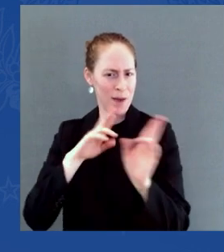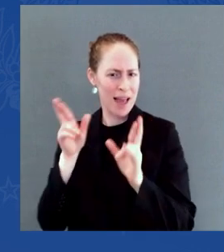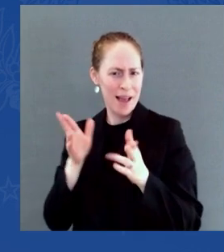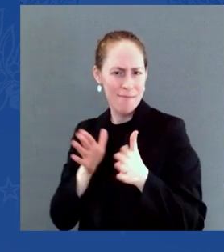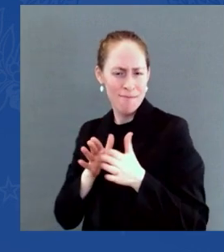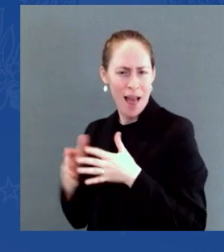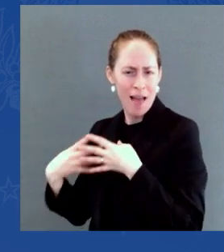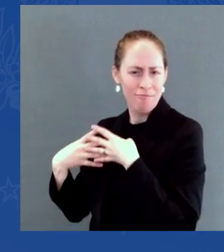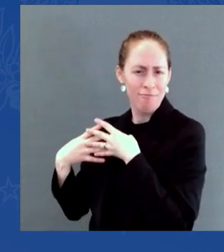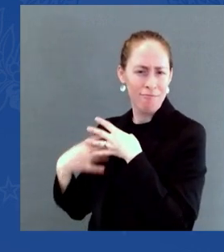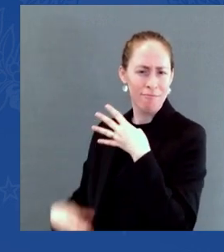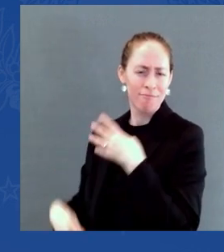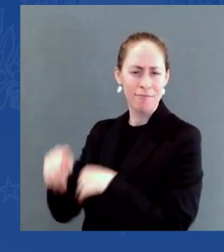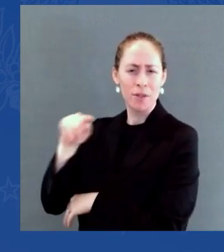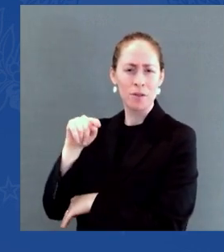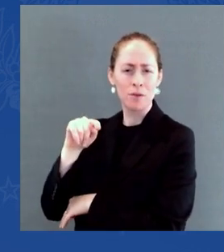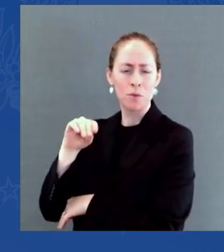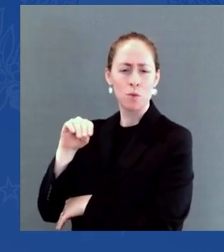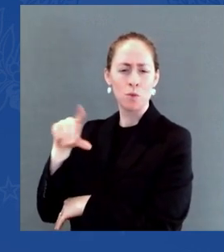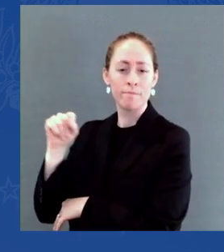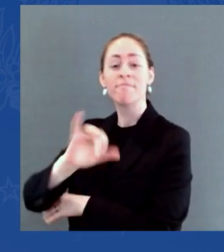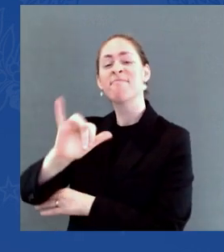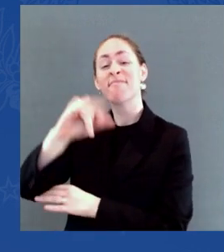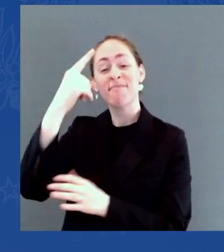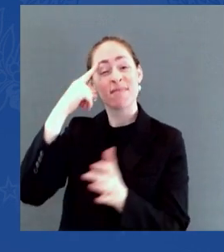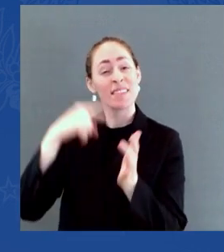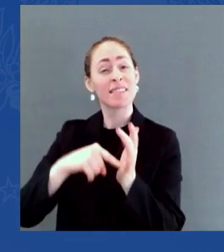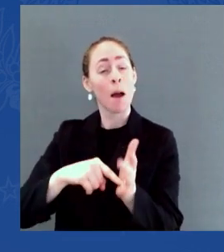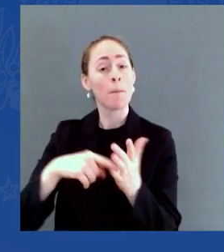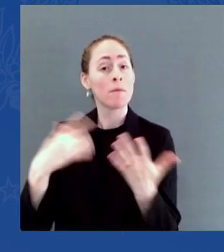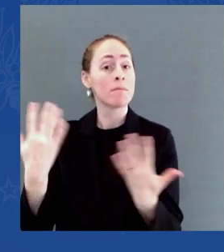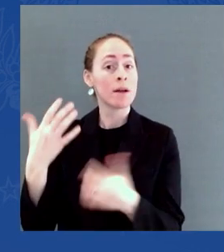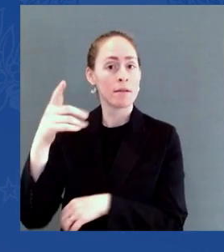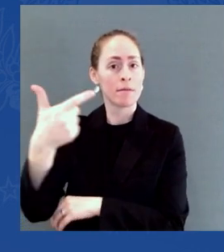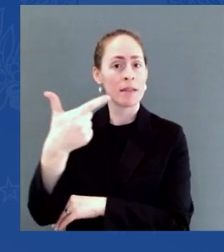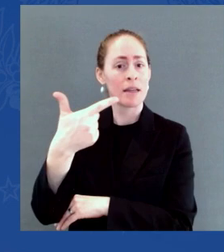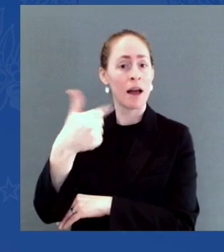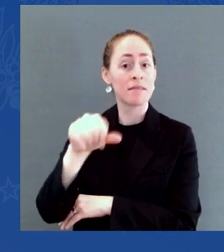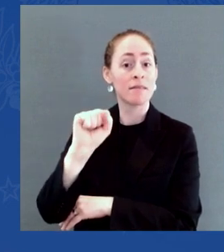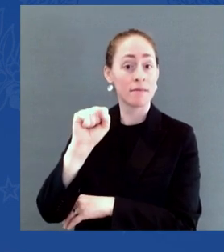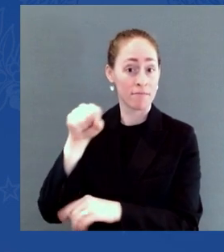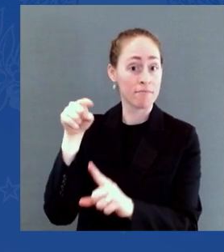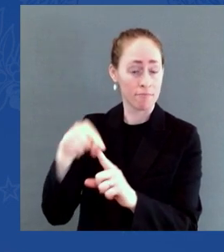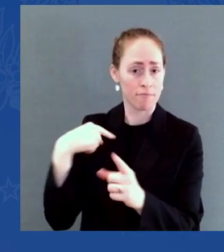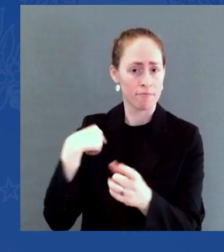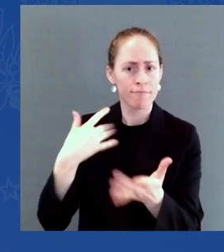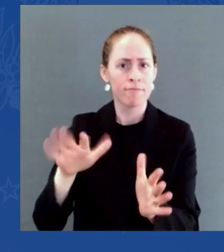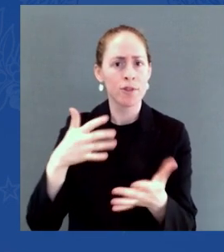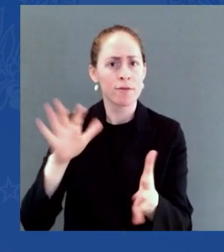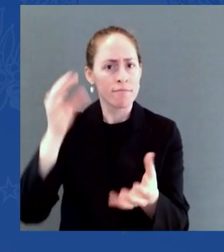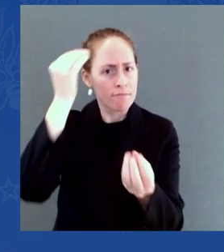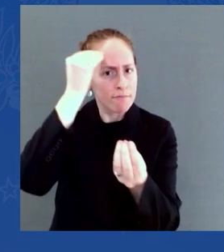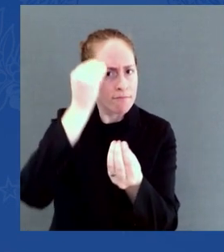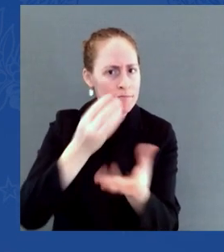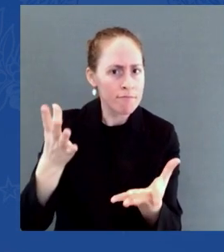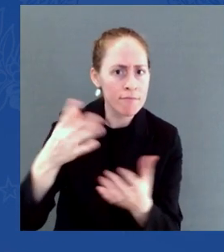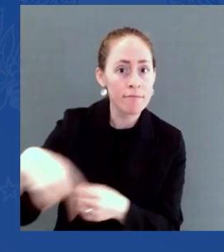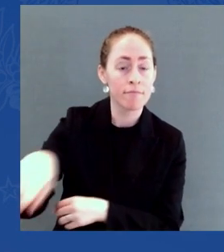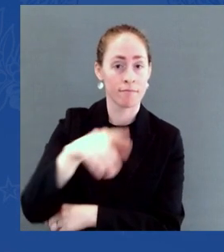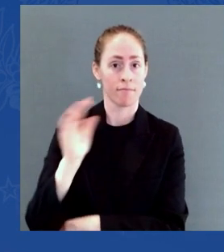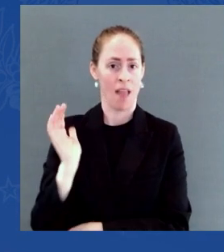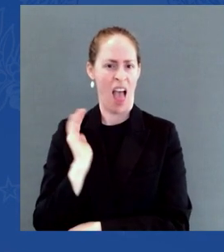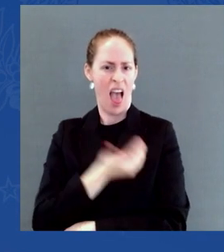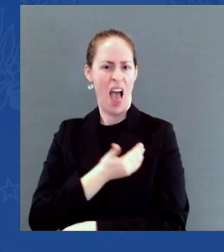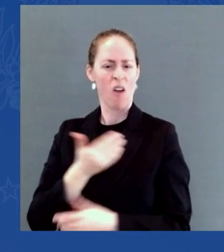Strategic Patrolling Reserve to increase the supply of oil and help bring down prices. I brought together other nations to